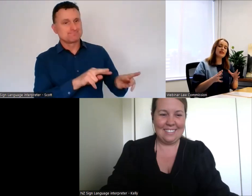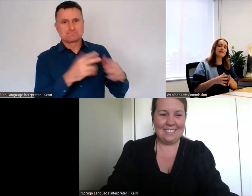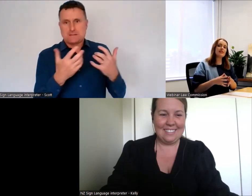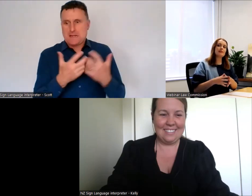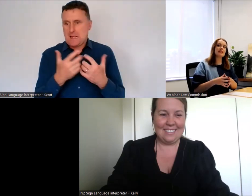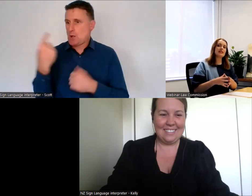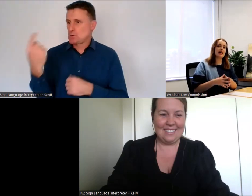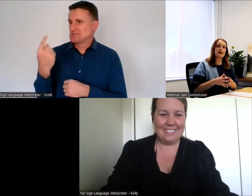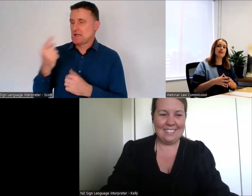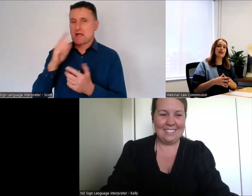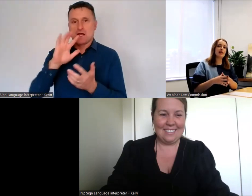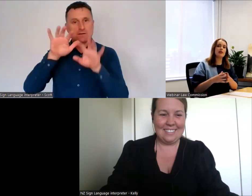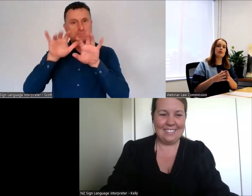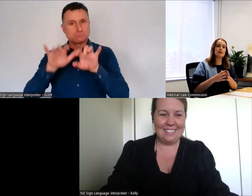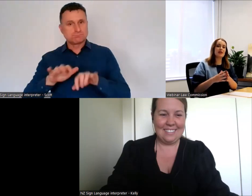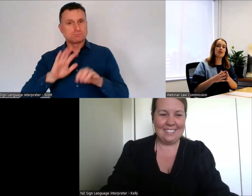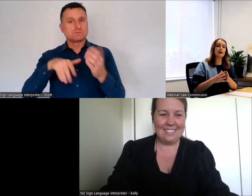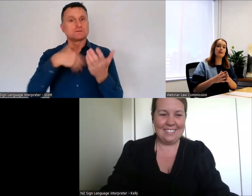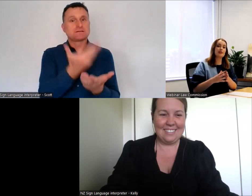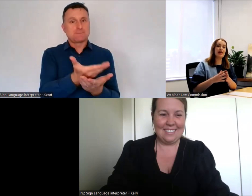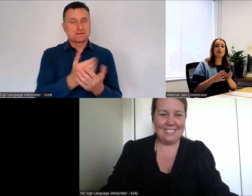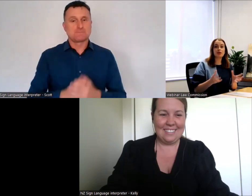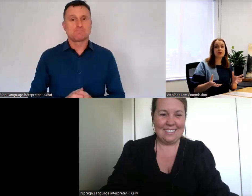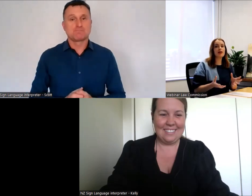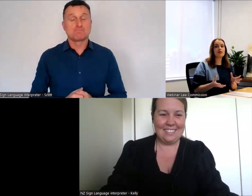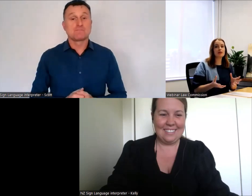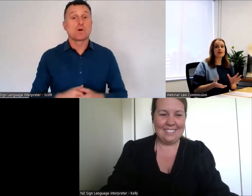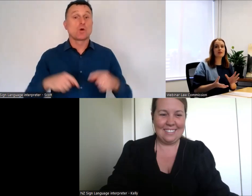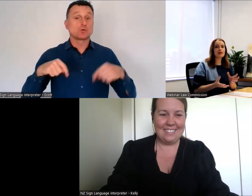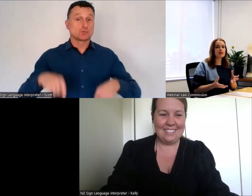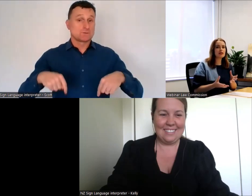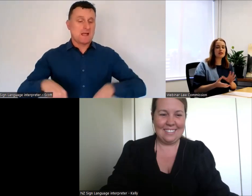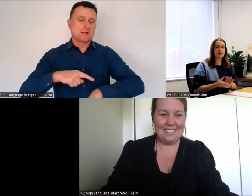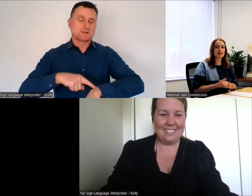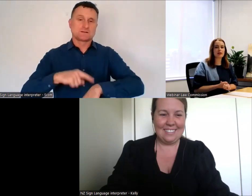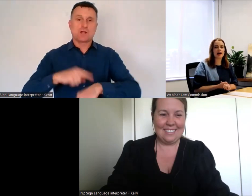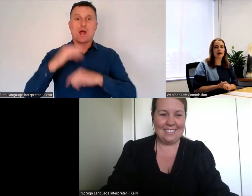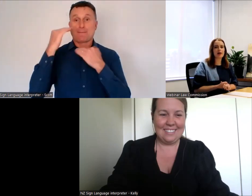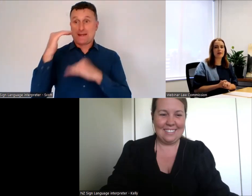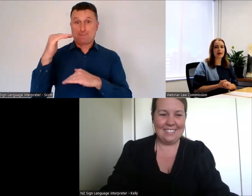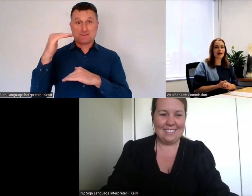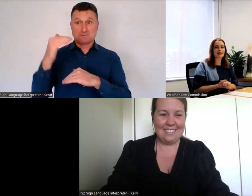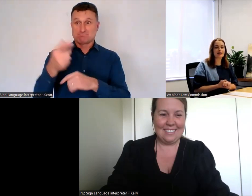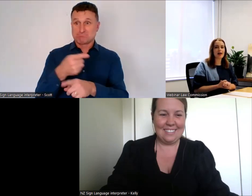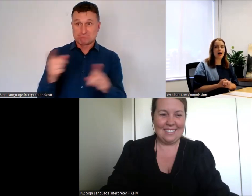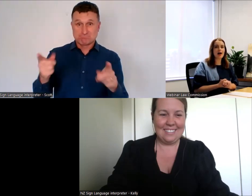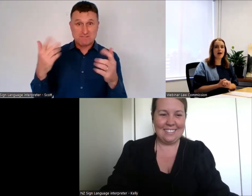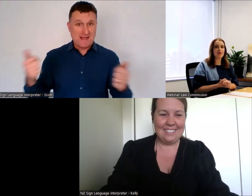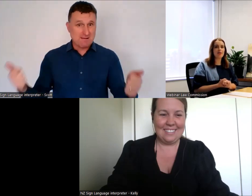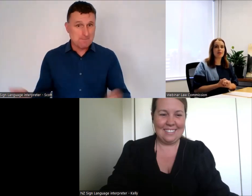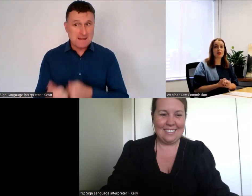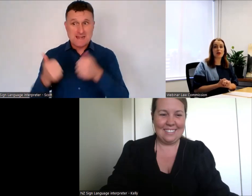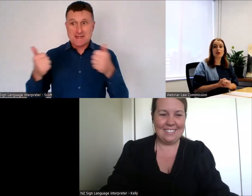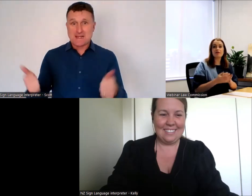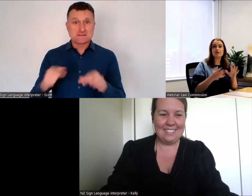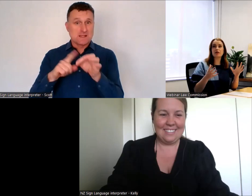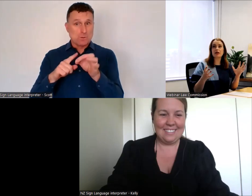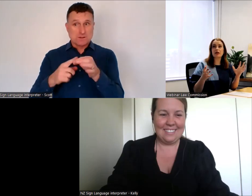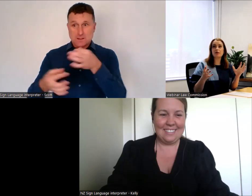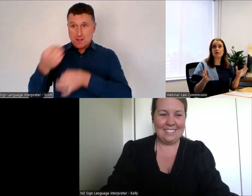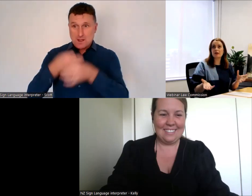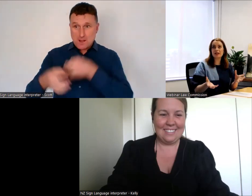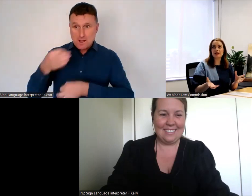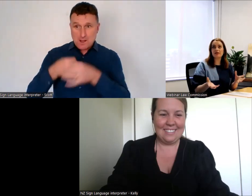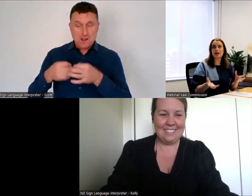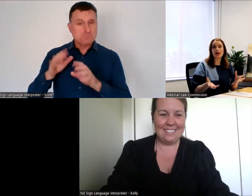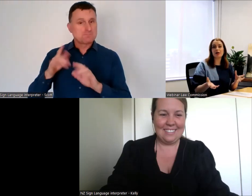Because we have limited time today, we may not be able to get through everybody's questions depending on how many we get. So if